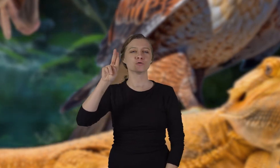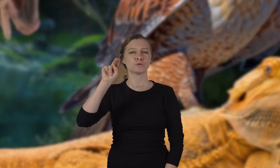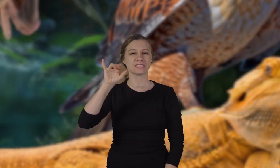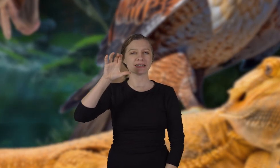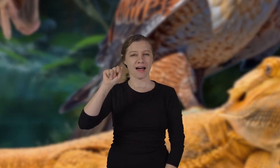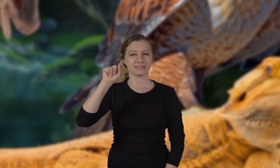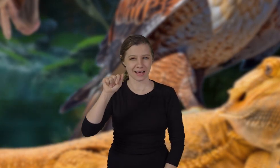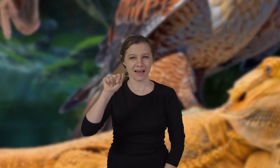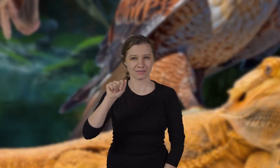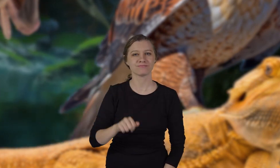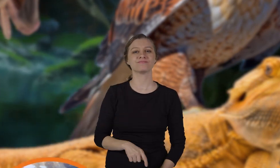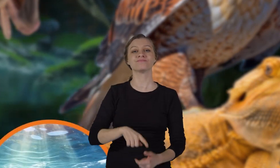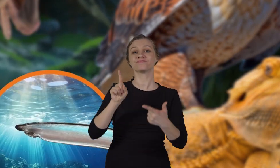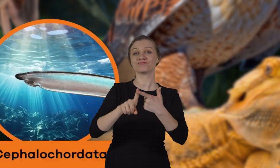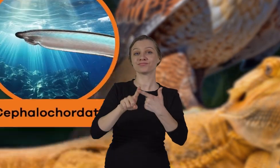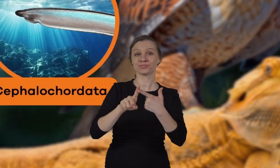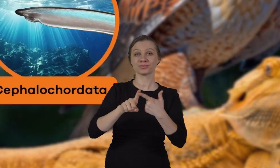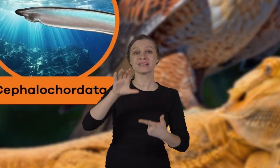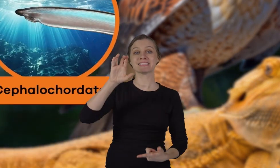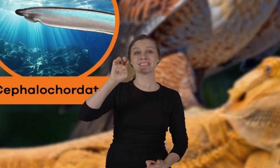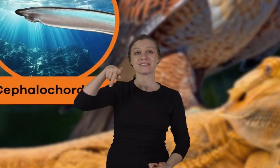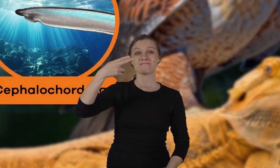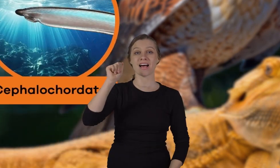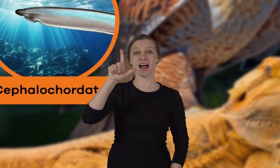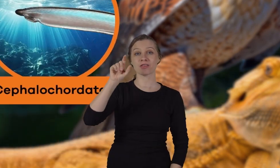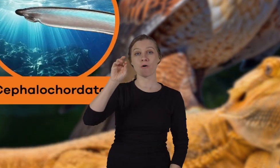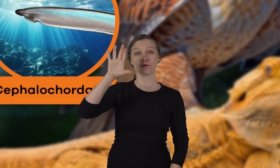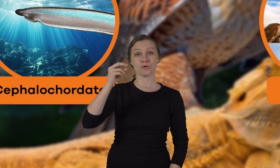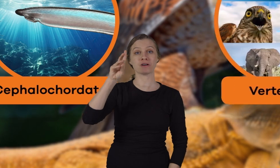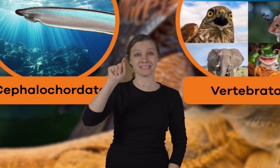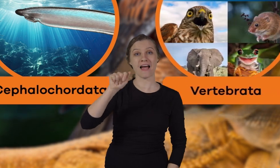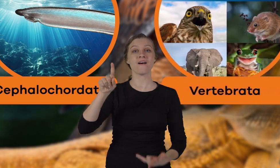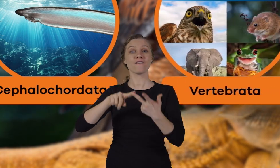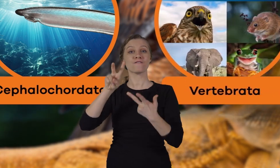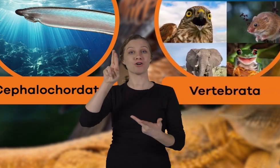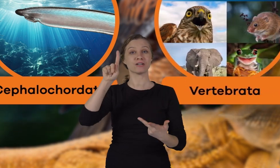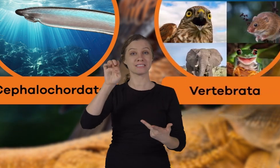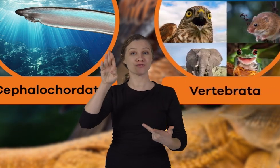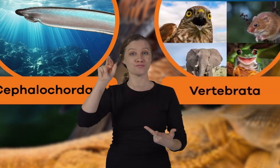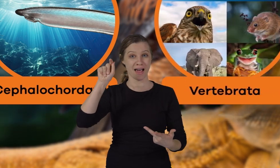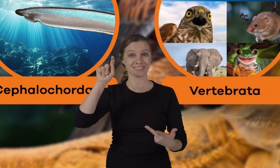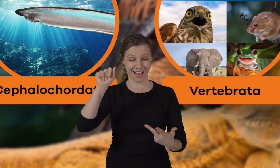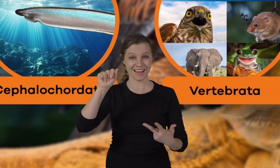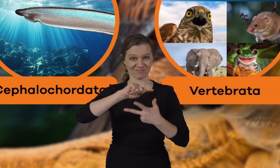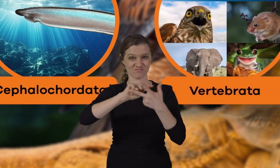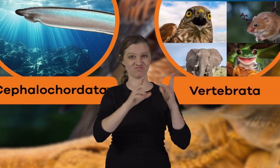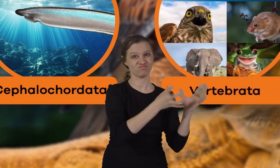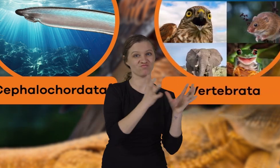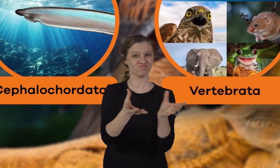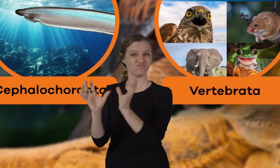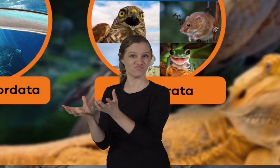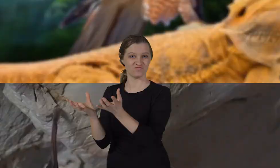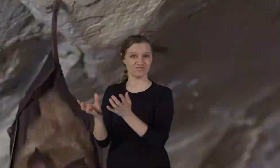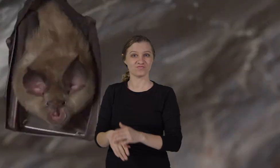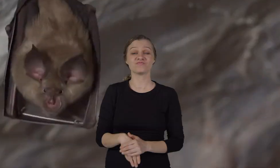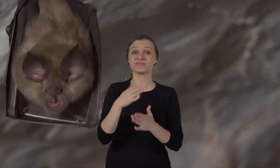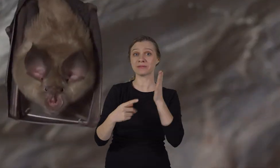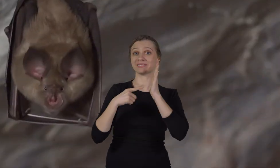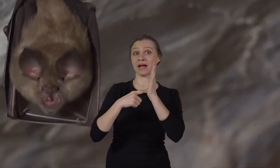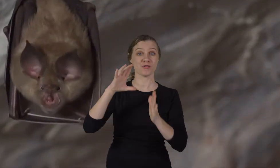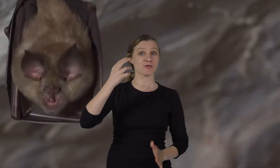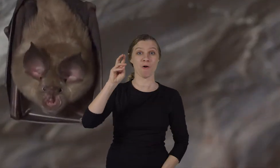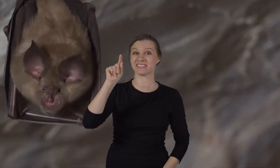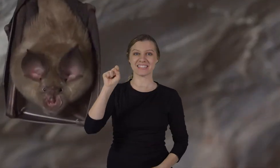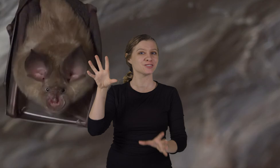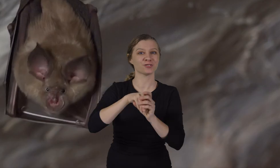or tunicata, cephalocordata, and vertebrata. Some